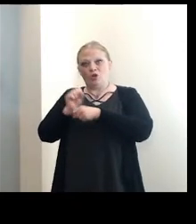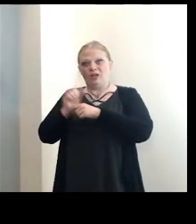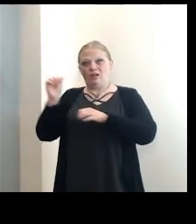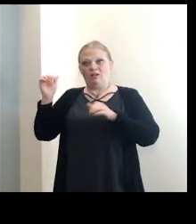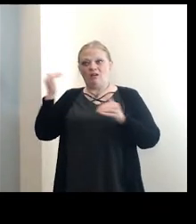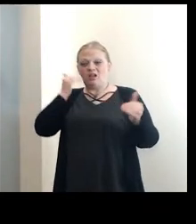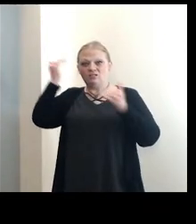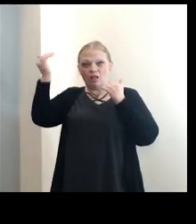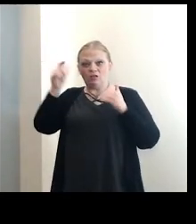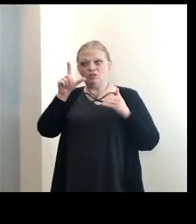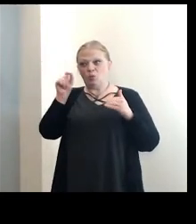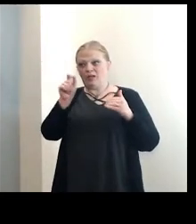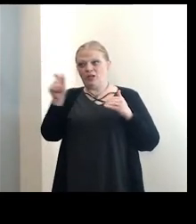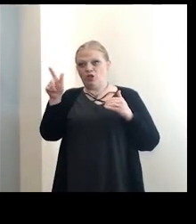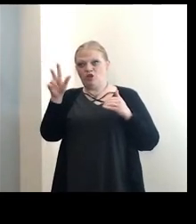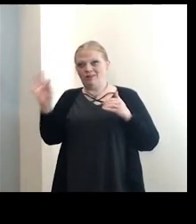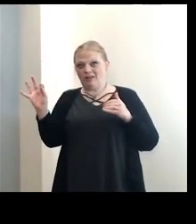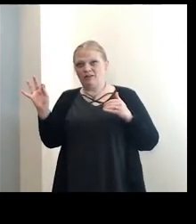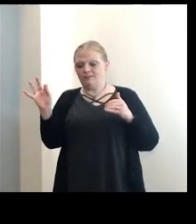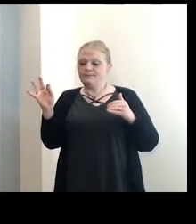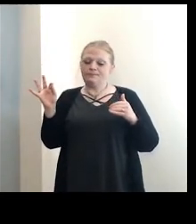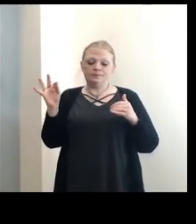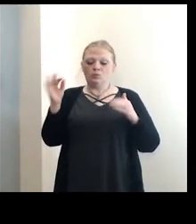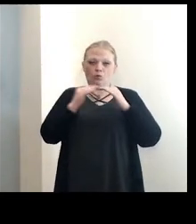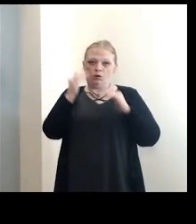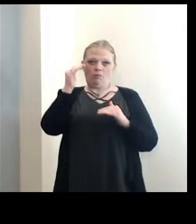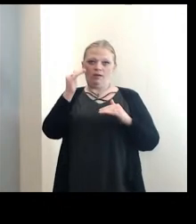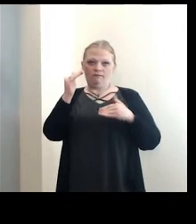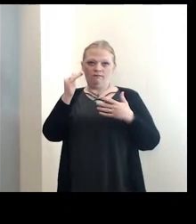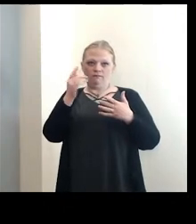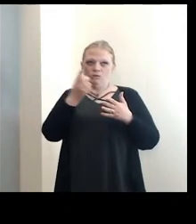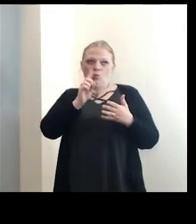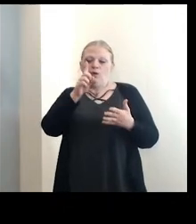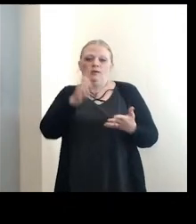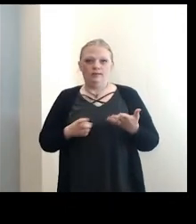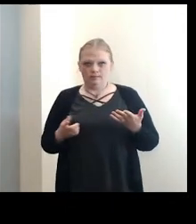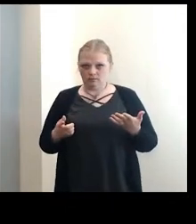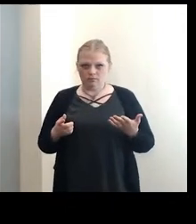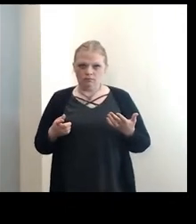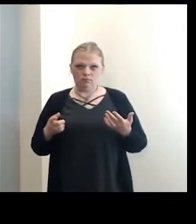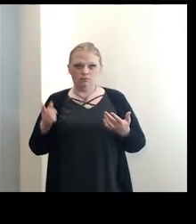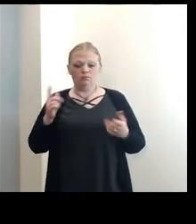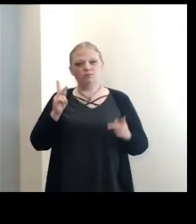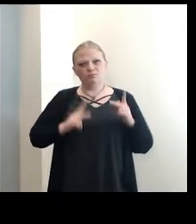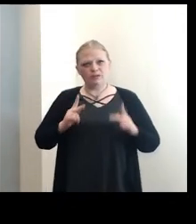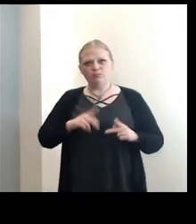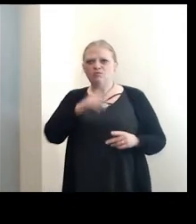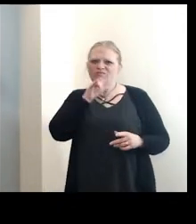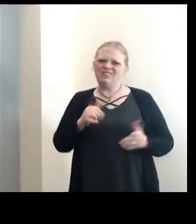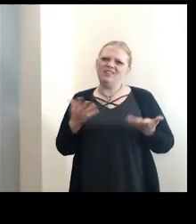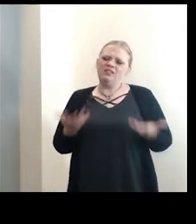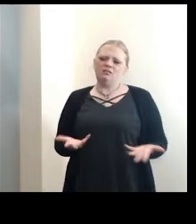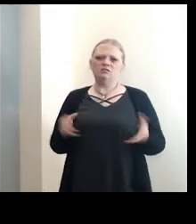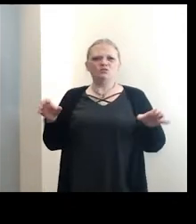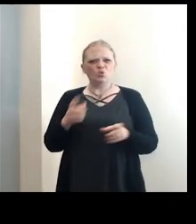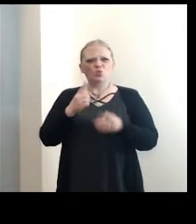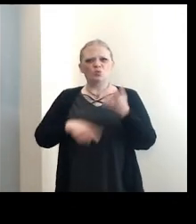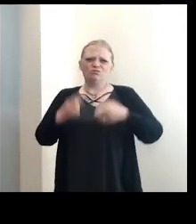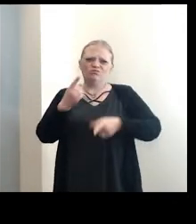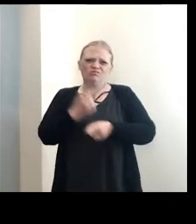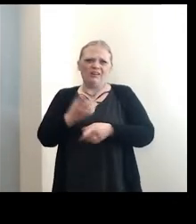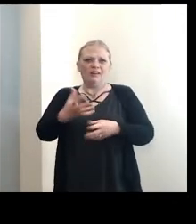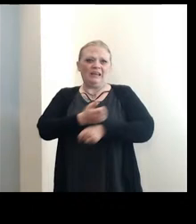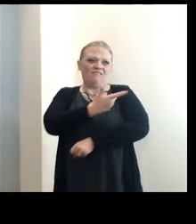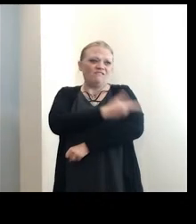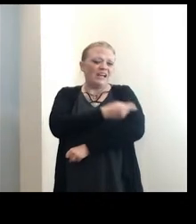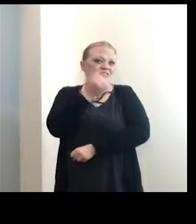39, we are still higher than we need to be. So we really need folks to buck down and do what's right, get vaccinated if